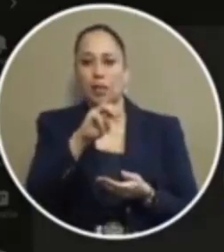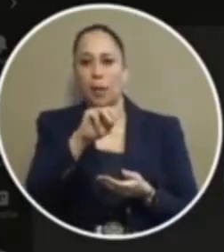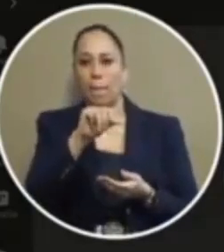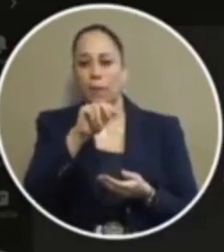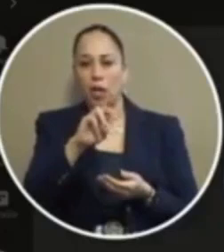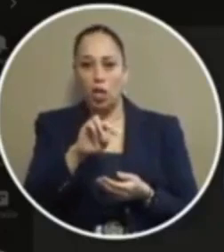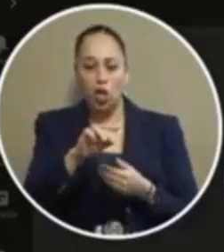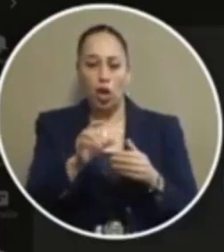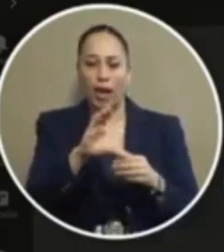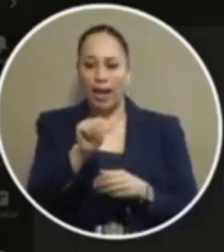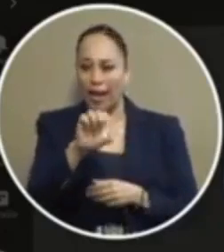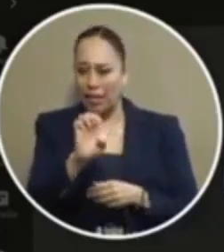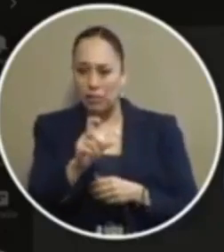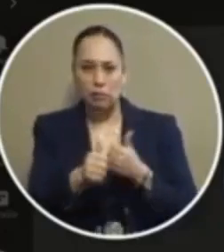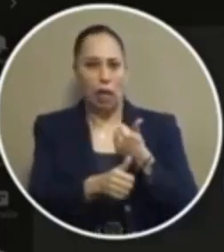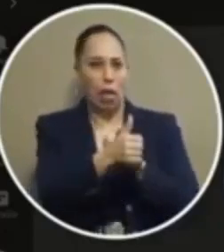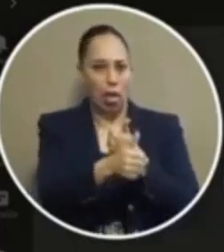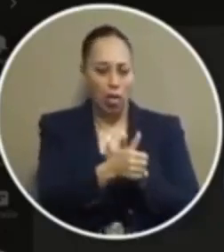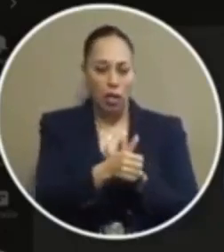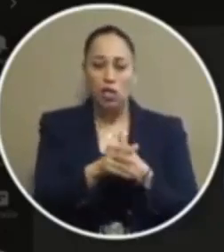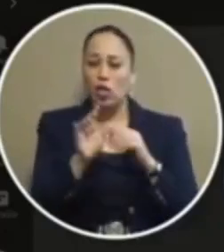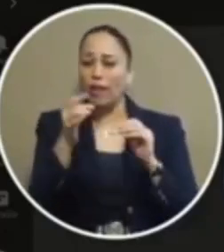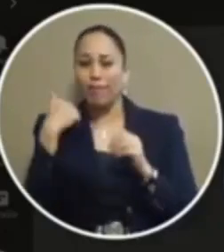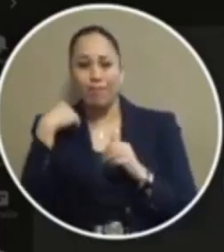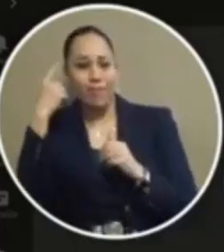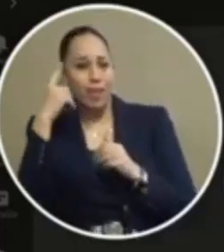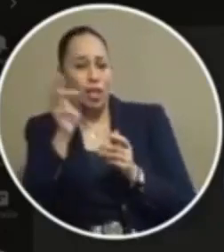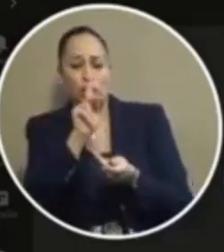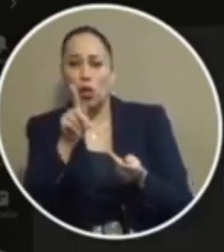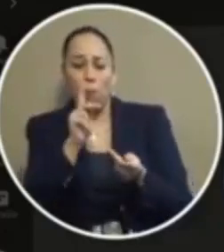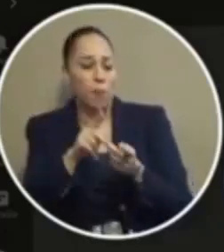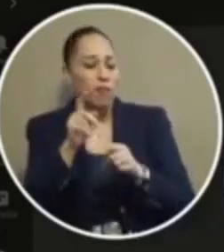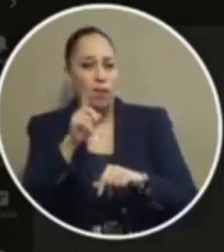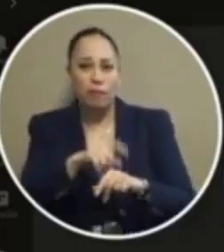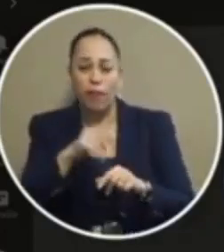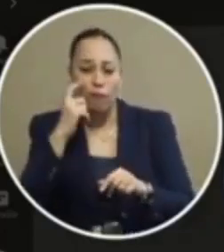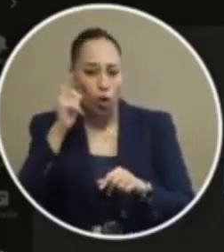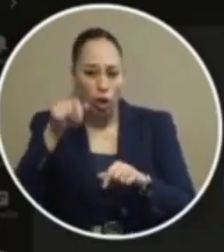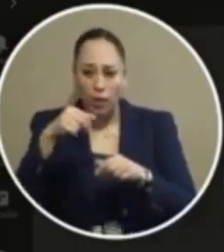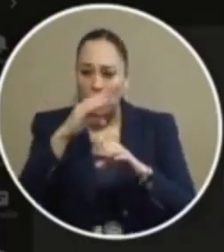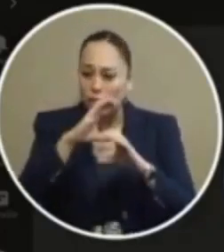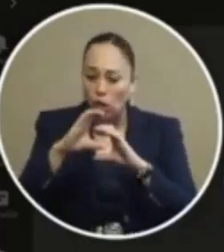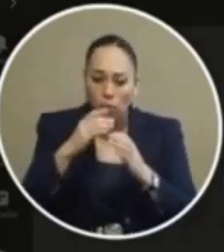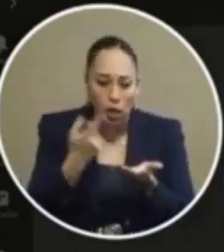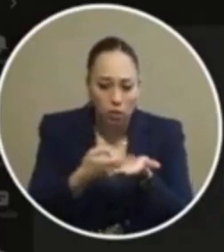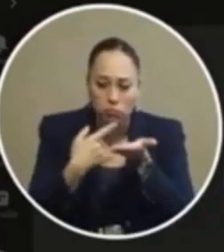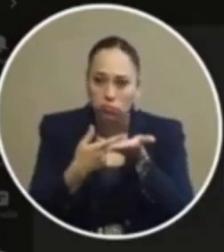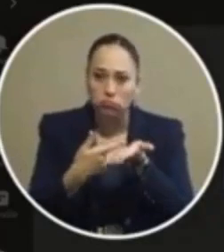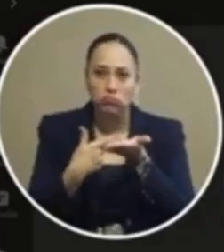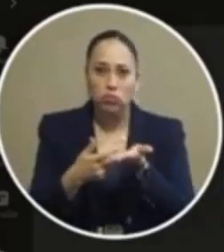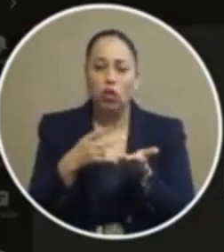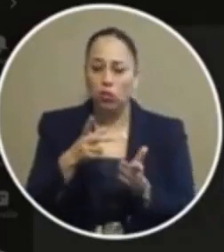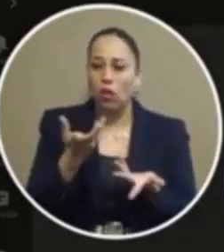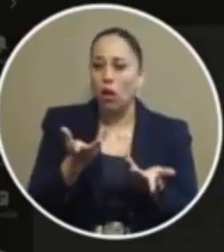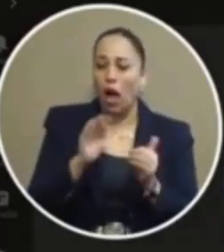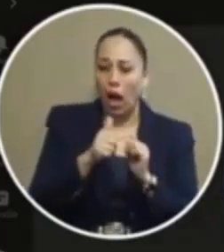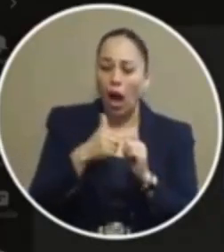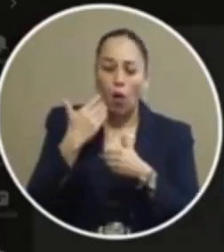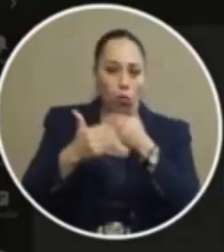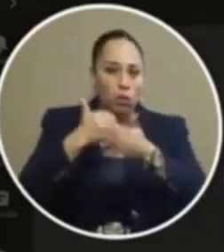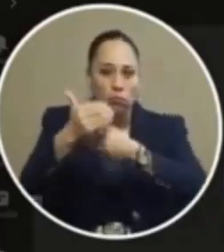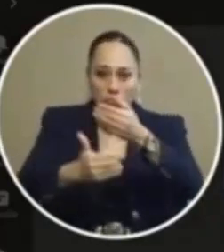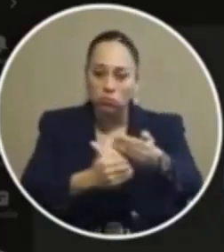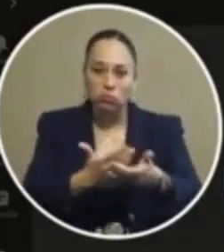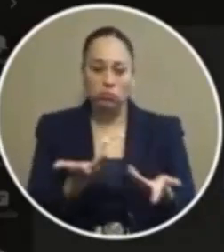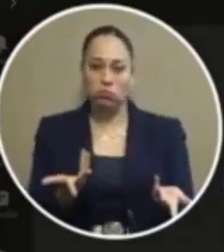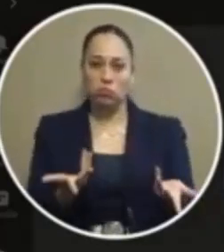jeopardy so i mean this i think is the perfect time to be having this conversation and we really need to be talking about how we're moving forward